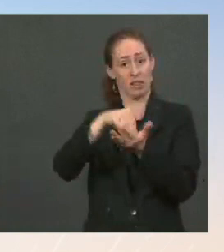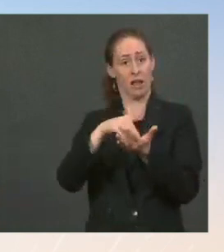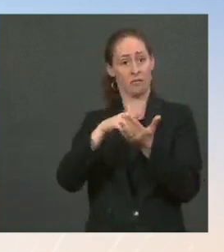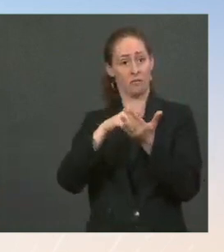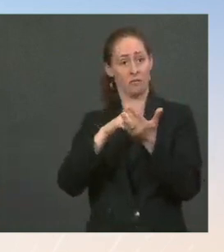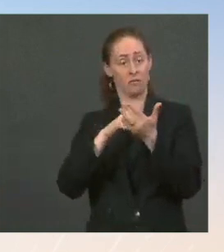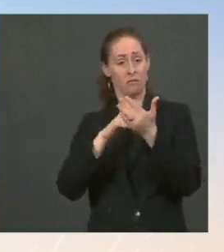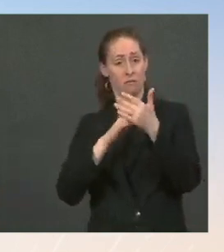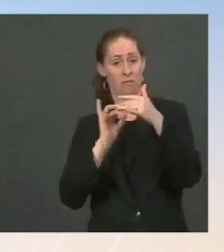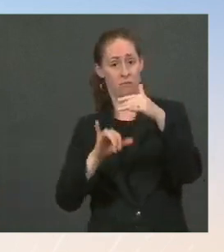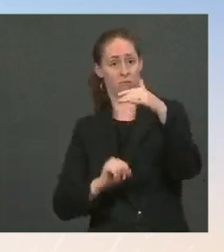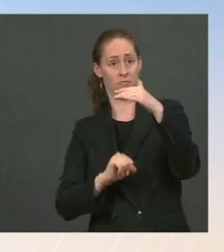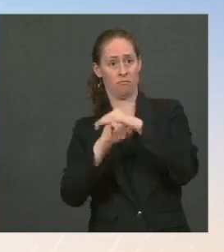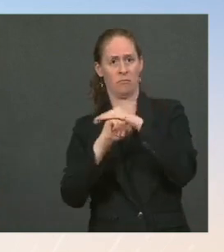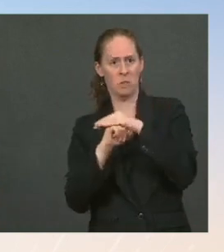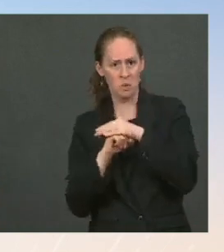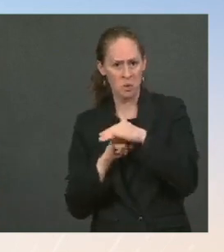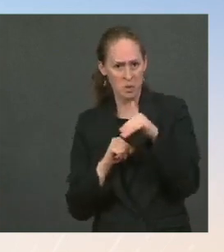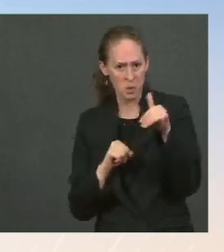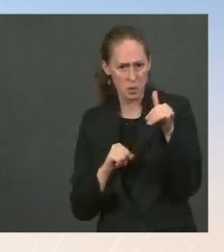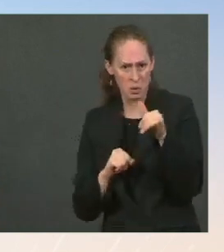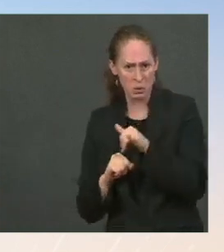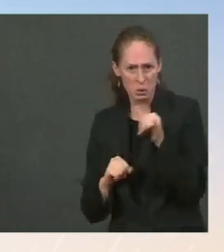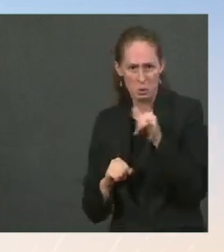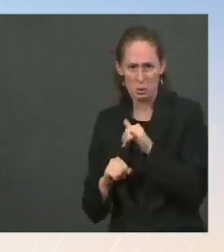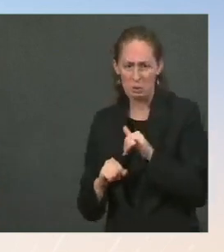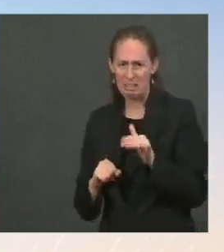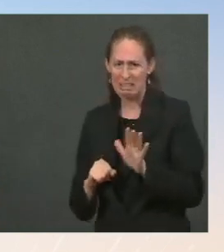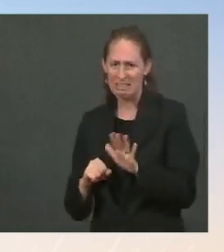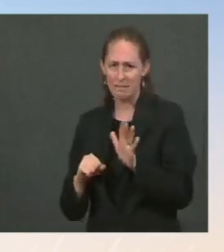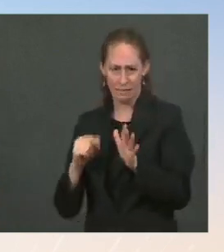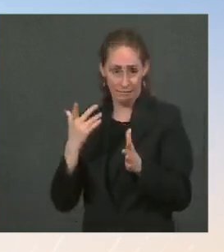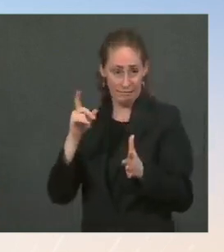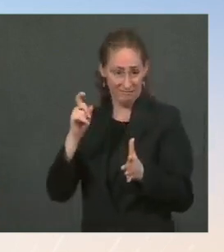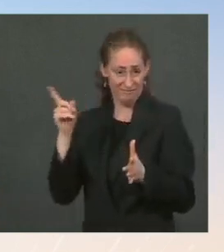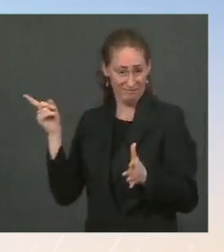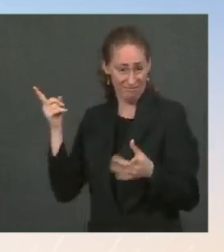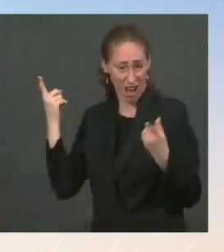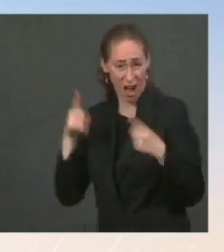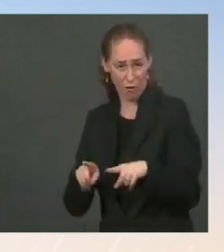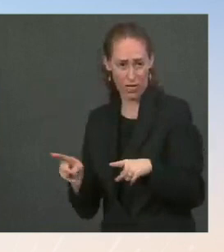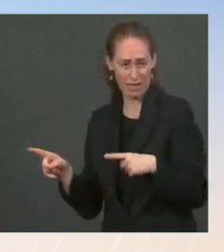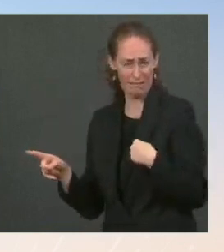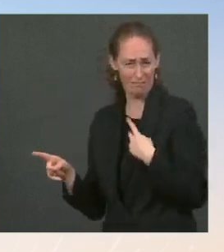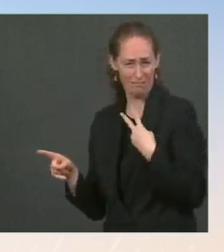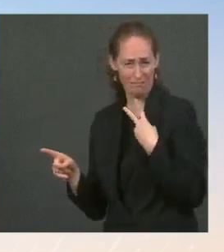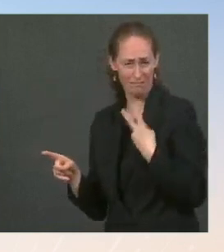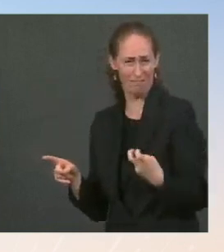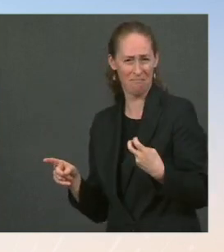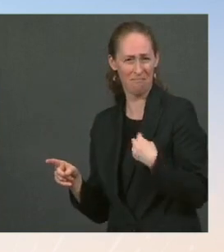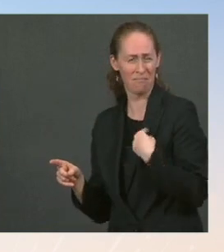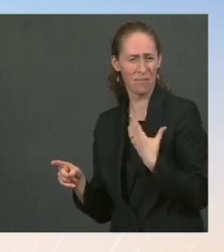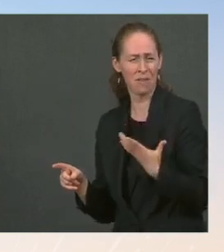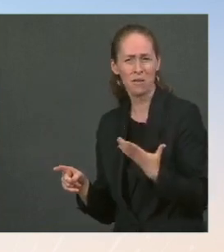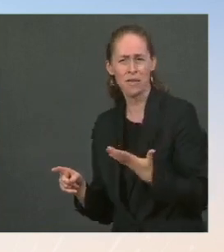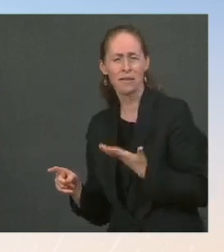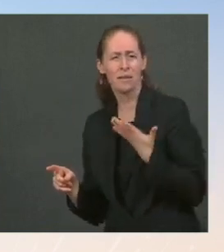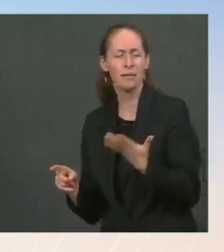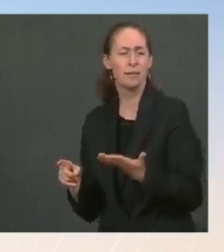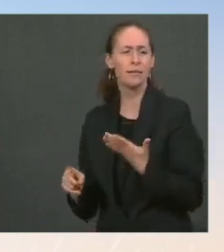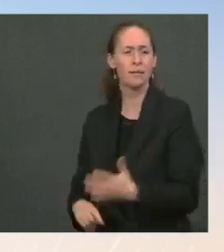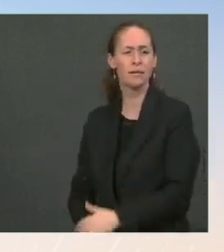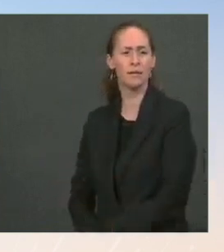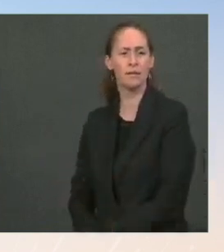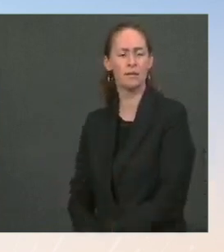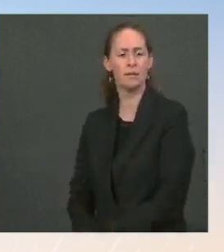President's legislative accomplishments so far and something that he and the Vice President have touted pretty publicly. So, to echo Phil's question on climate